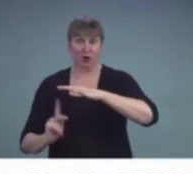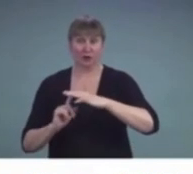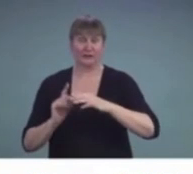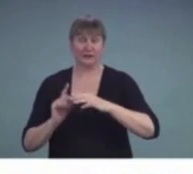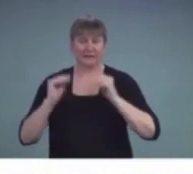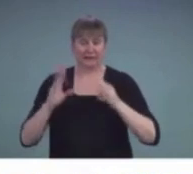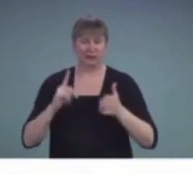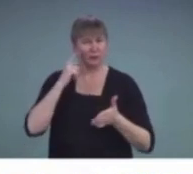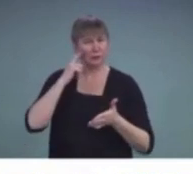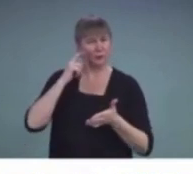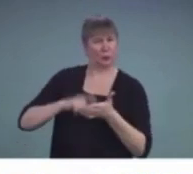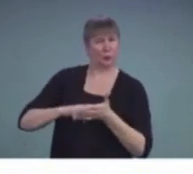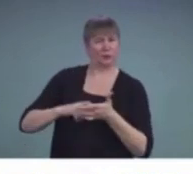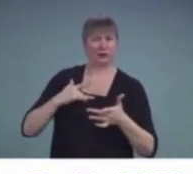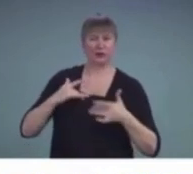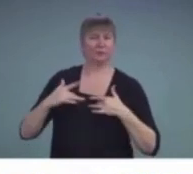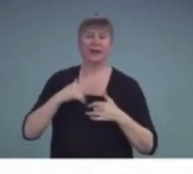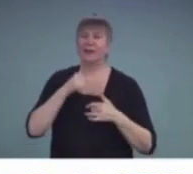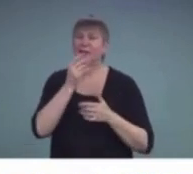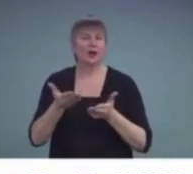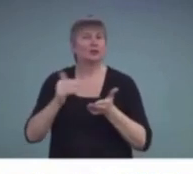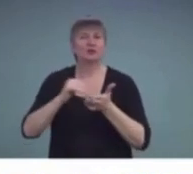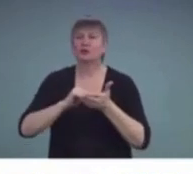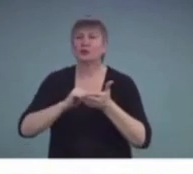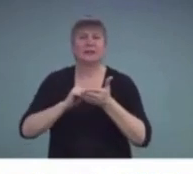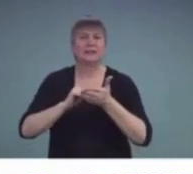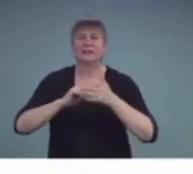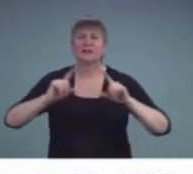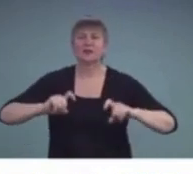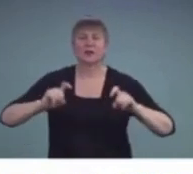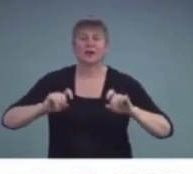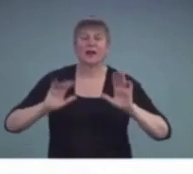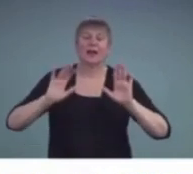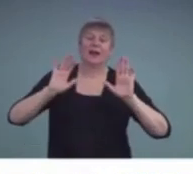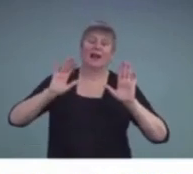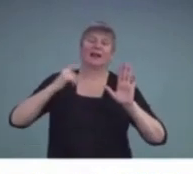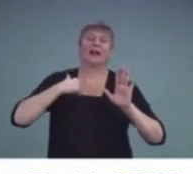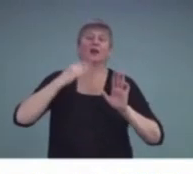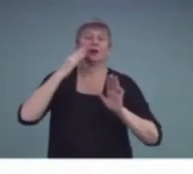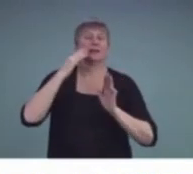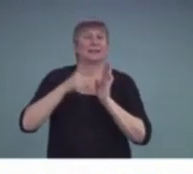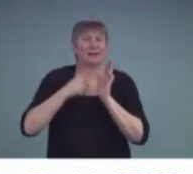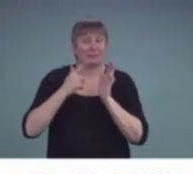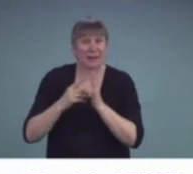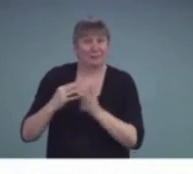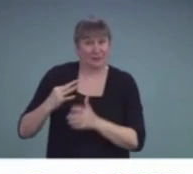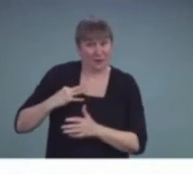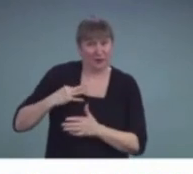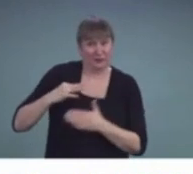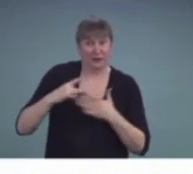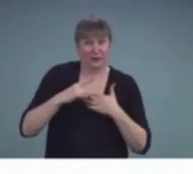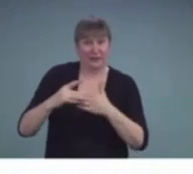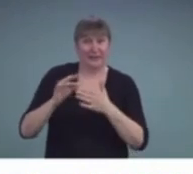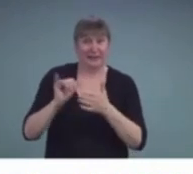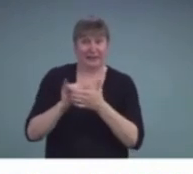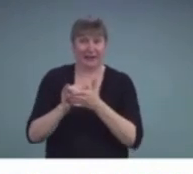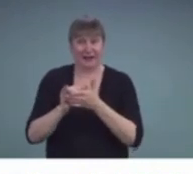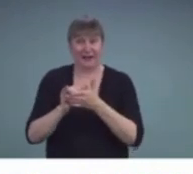And I know that oftentimes if you have volunteers conducting your hearing screening program or even a trained technician,